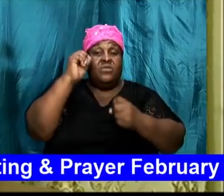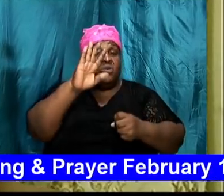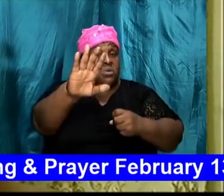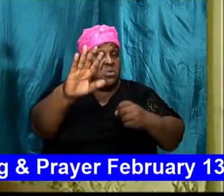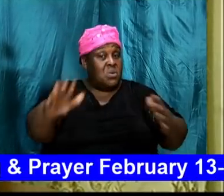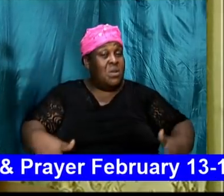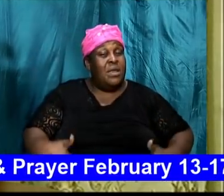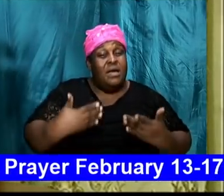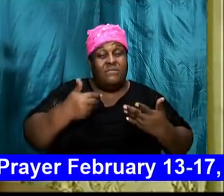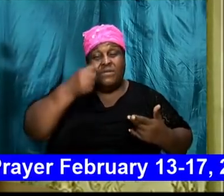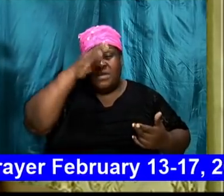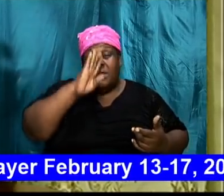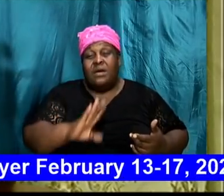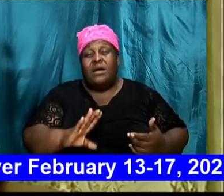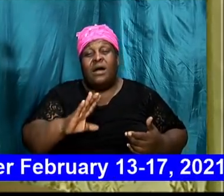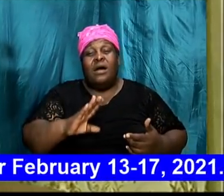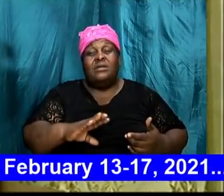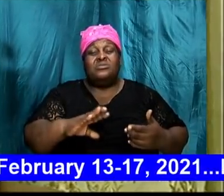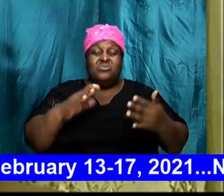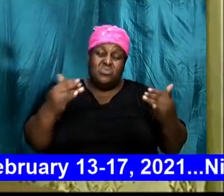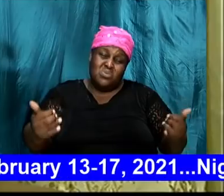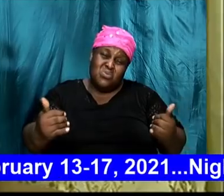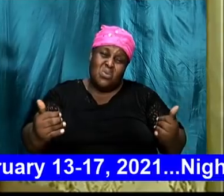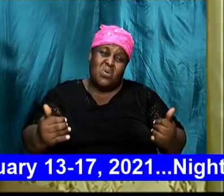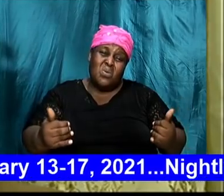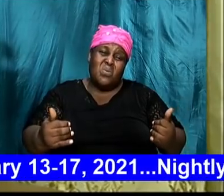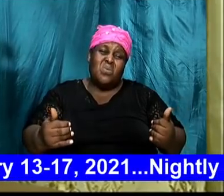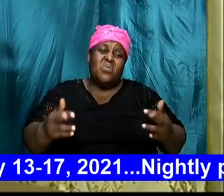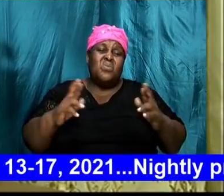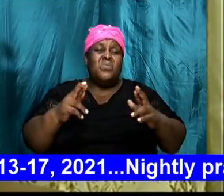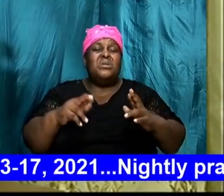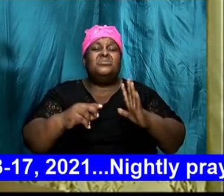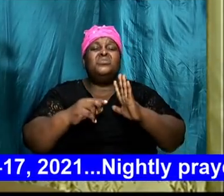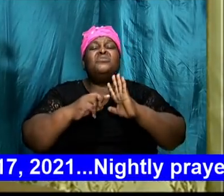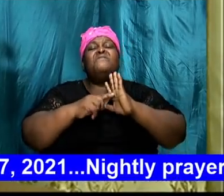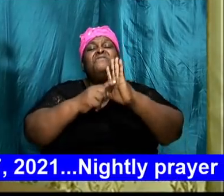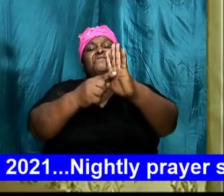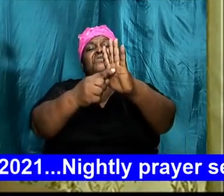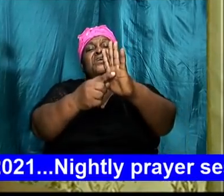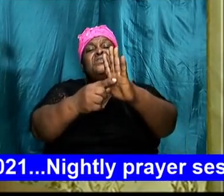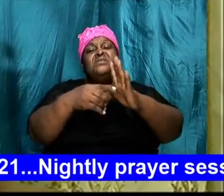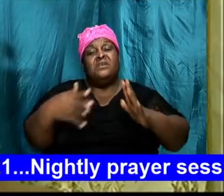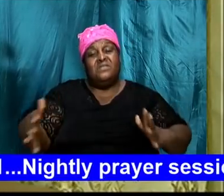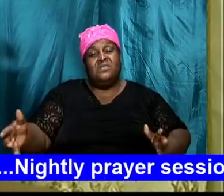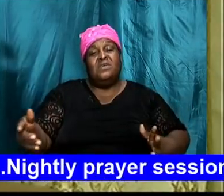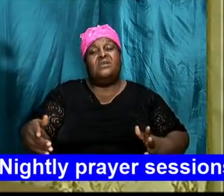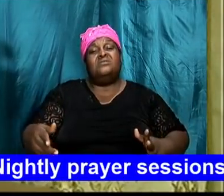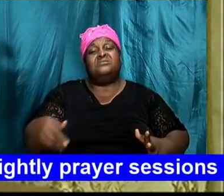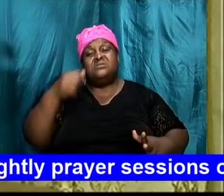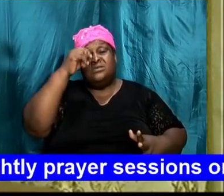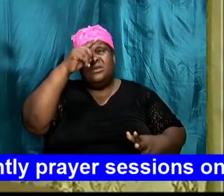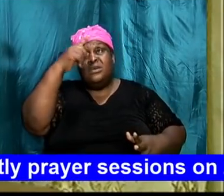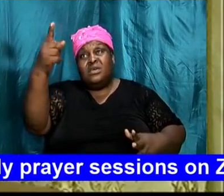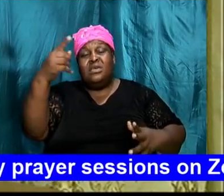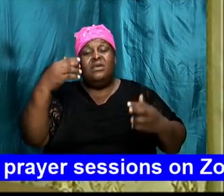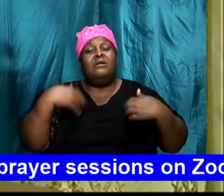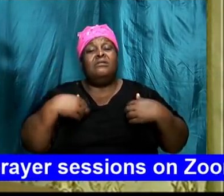now begin to reveal the things that he has in store from you and I can testify to that.